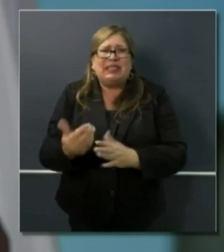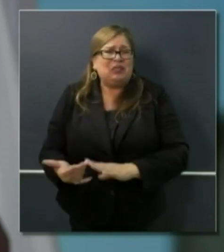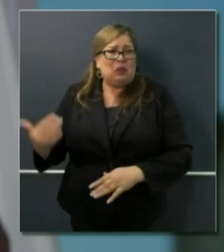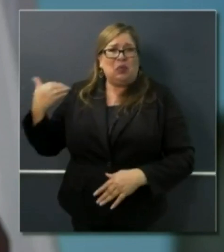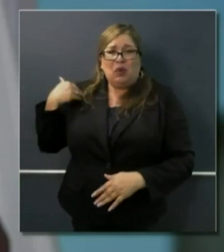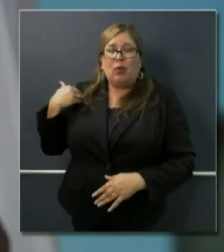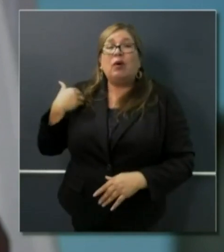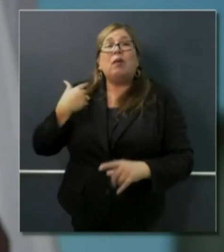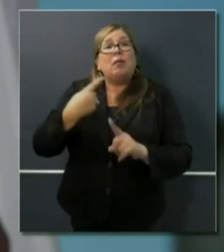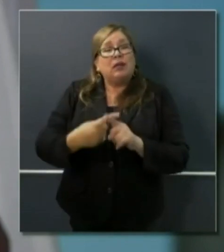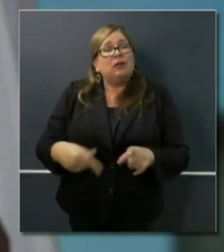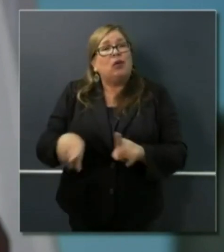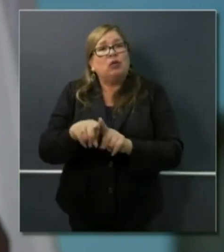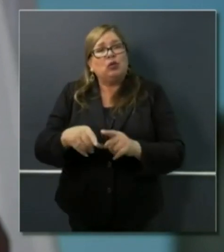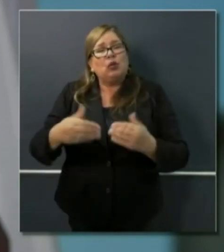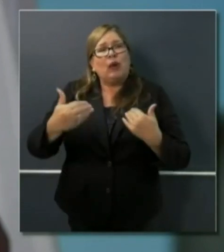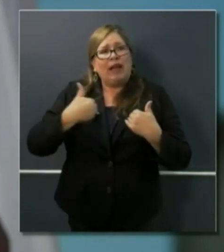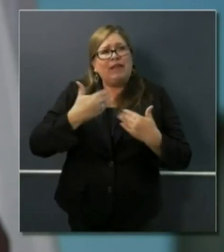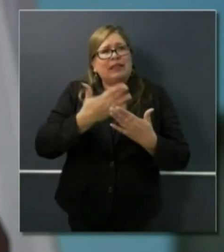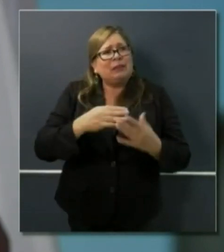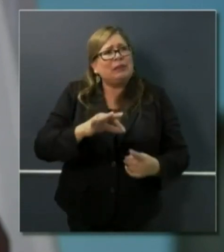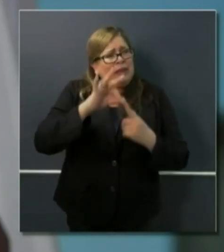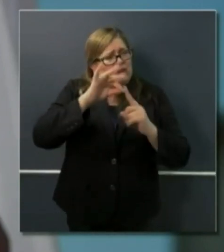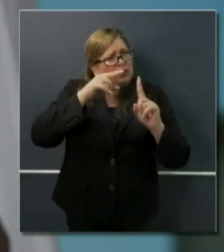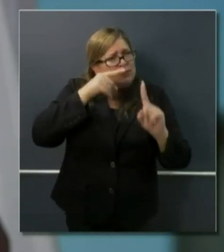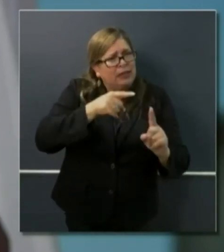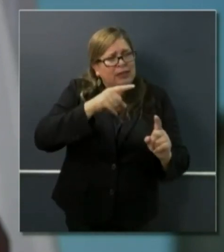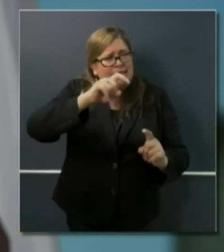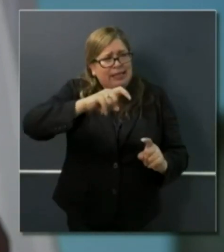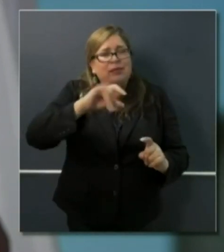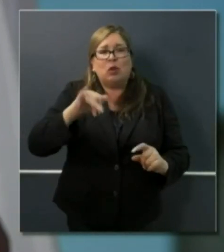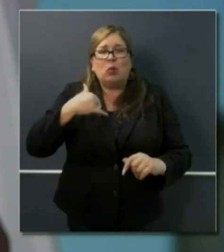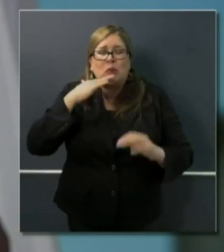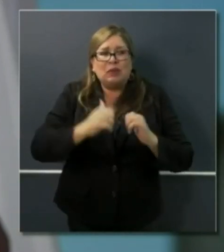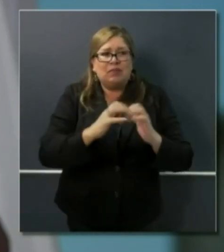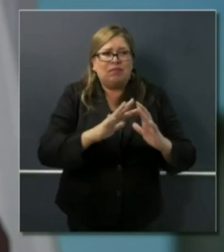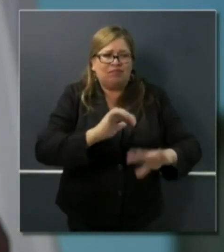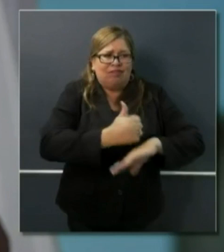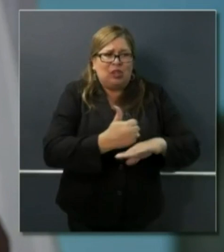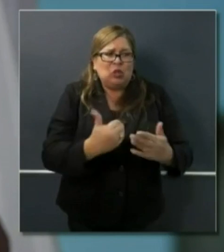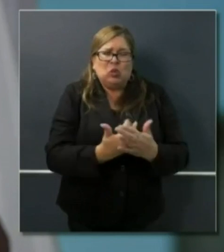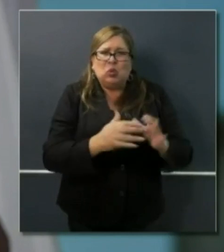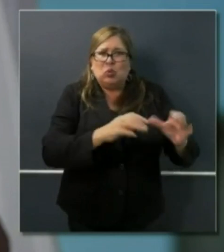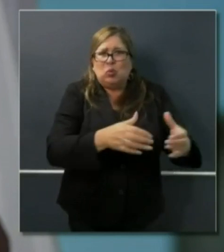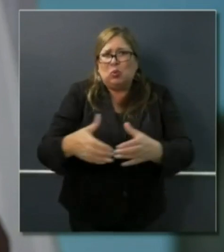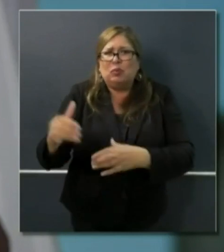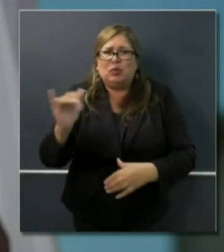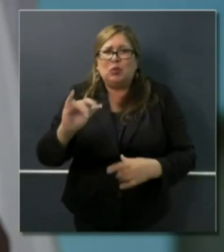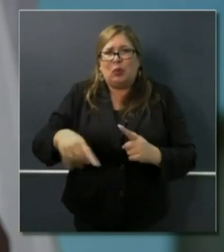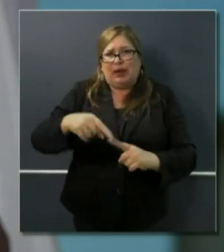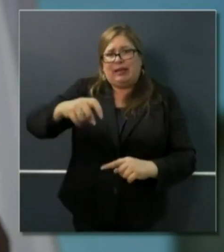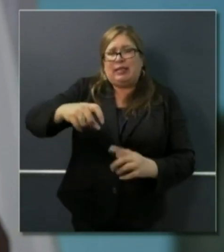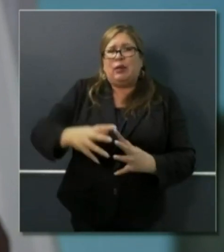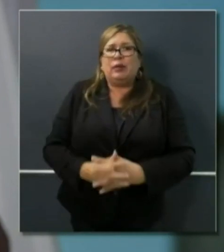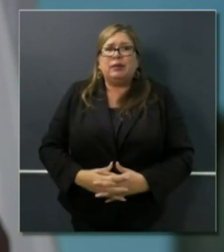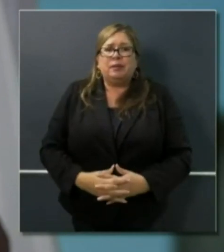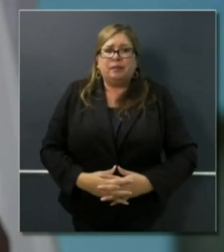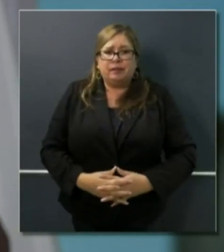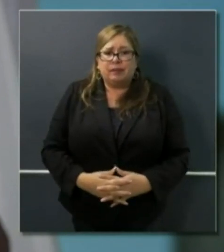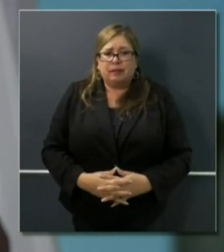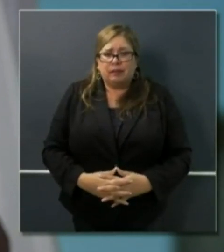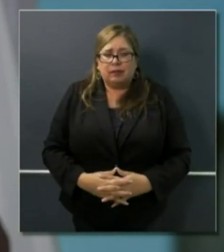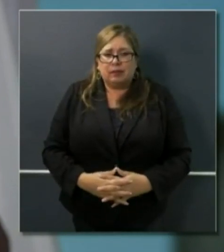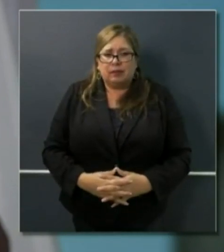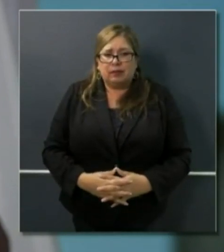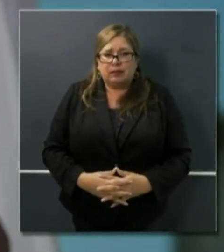formed with more nuance and specificity related to the guidance we put out yesterday. This may seem self-serving, but